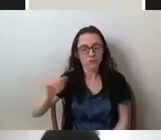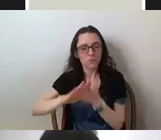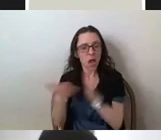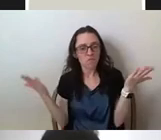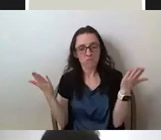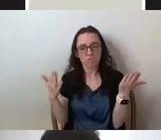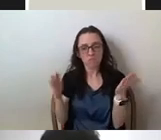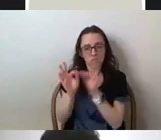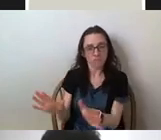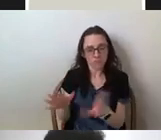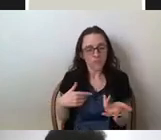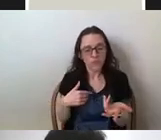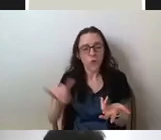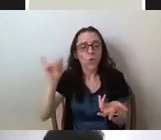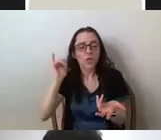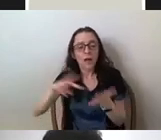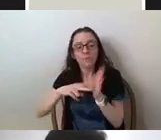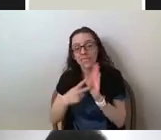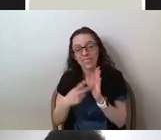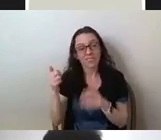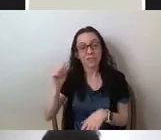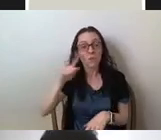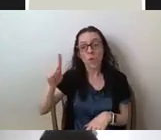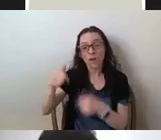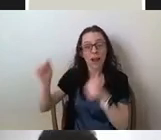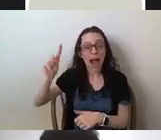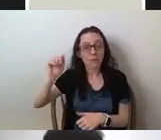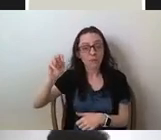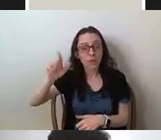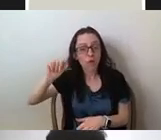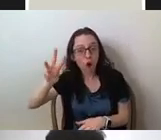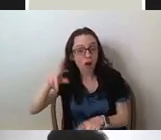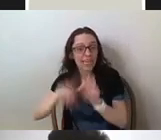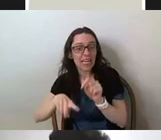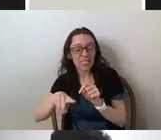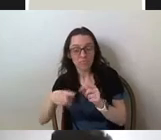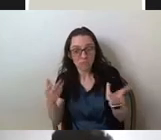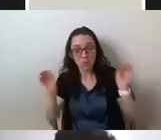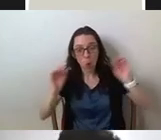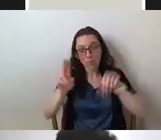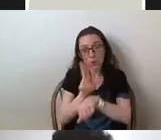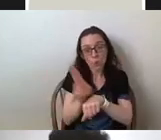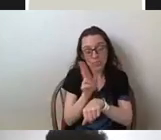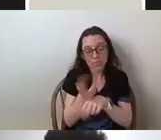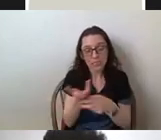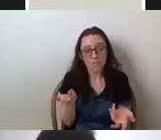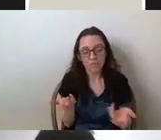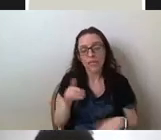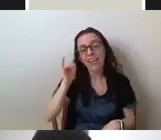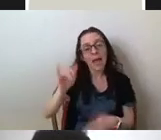non-starter in the discipline of admin law these days because nobody, nobody really uses it. And this is problematic for proximal